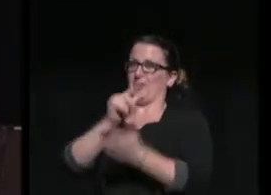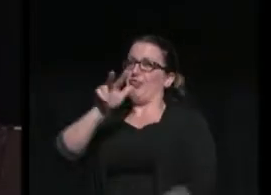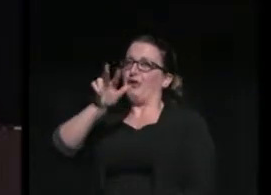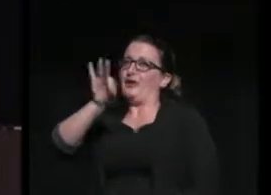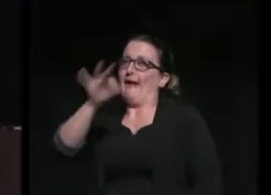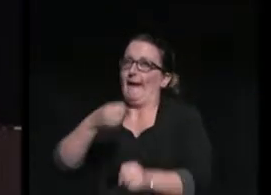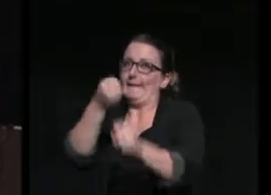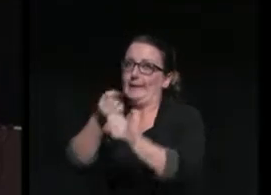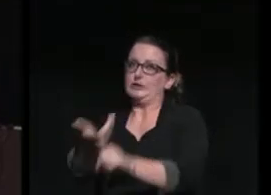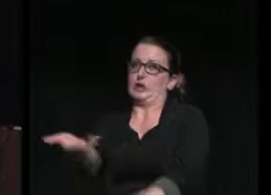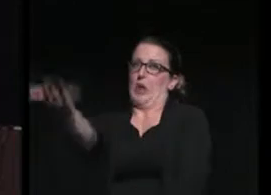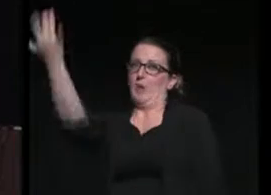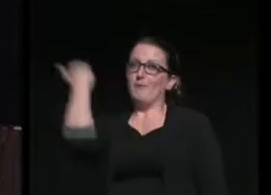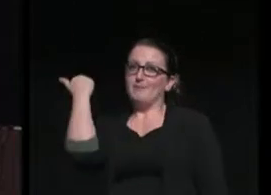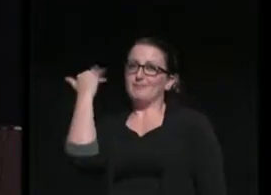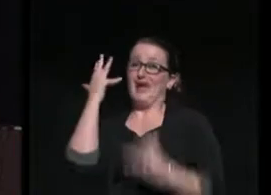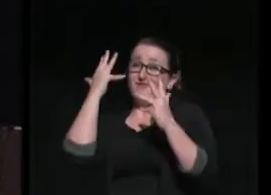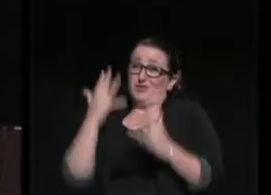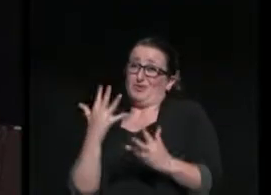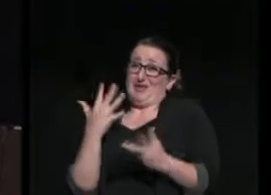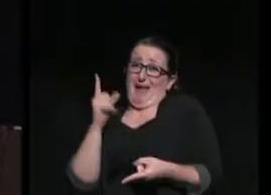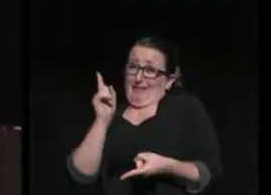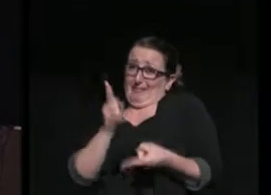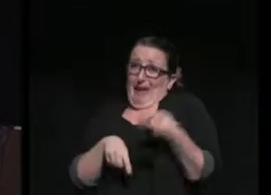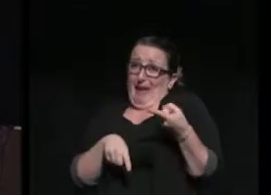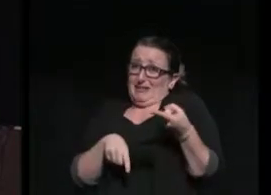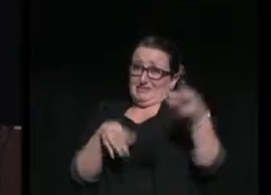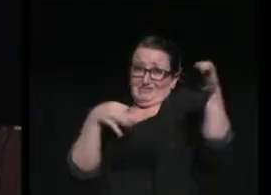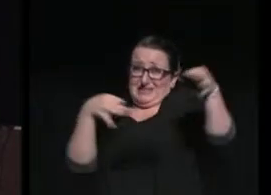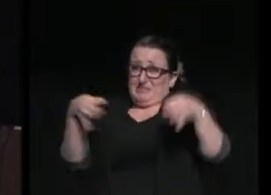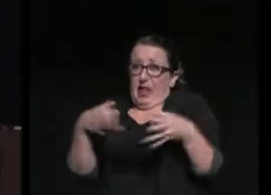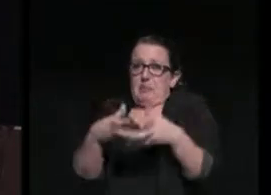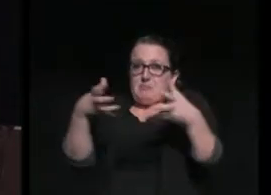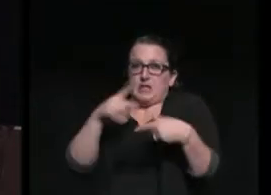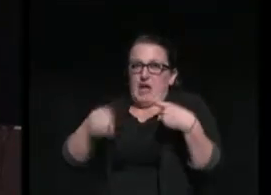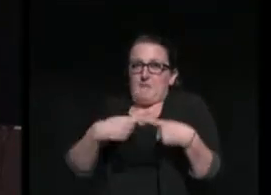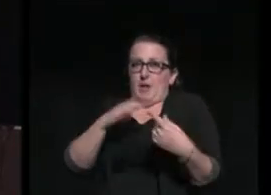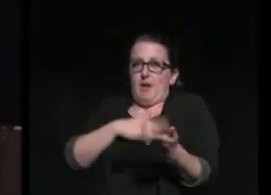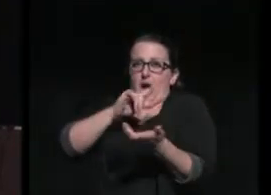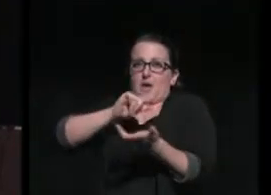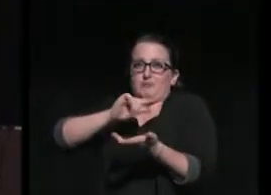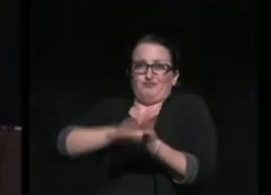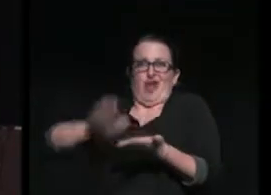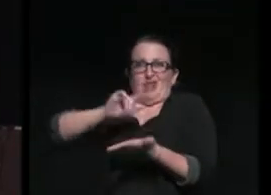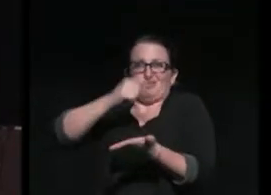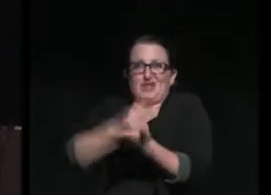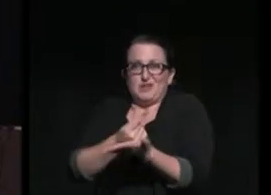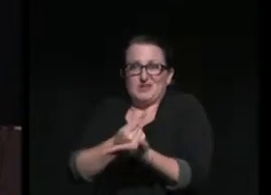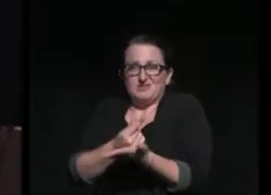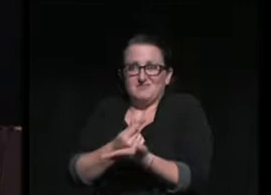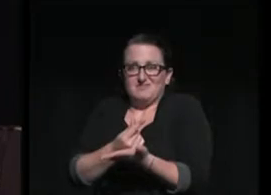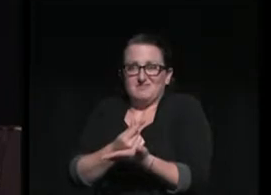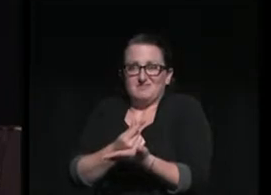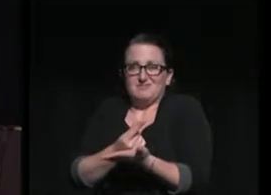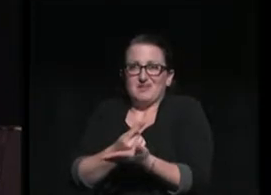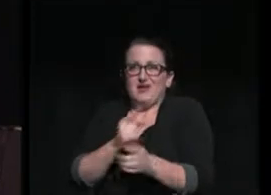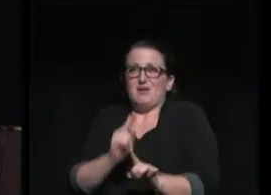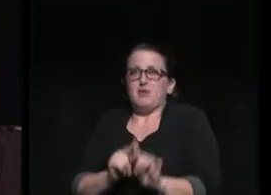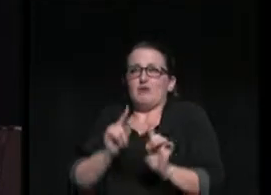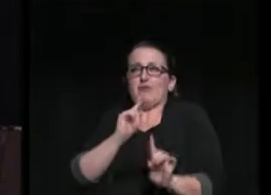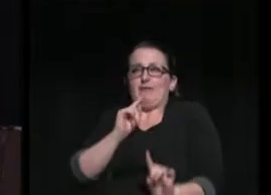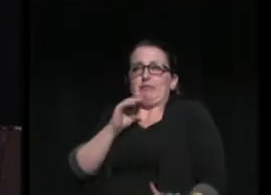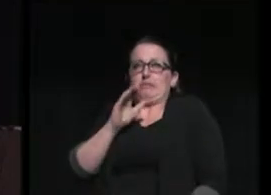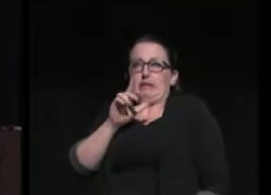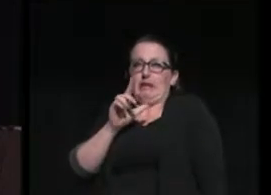Unfortunately, I can't tell you much about my college commencement beyond who addressed us. It was the late West German Chancellor